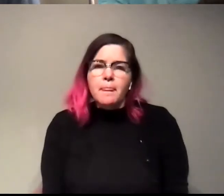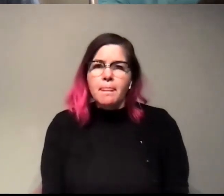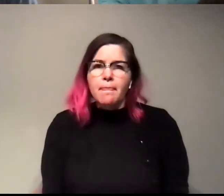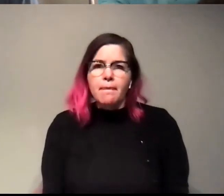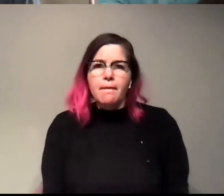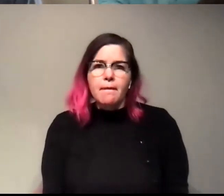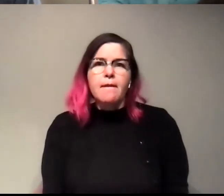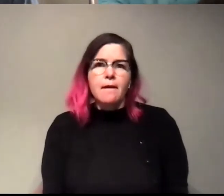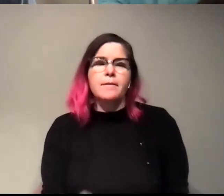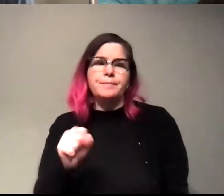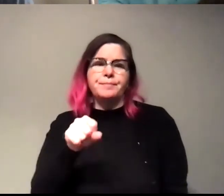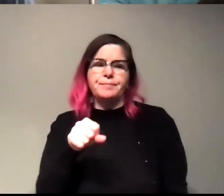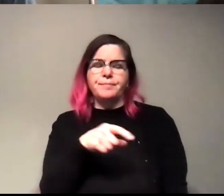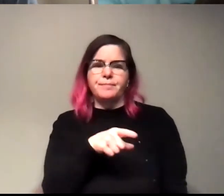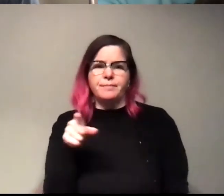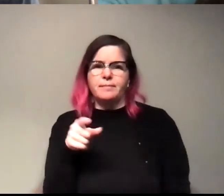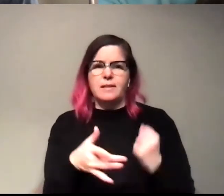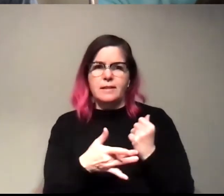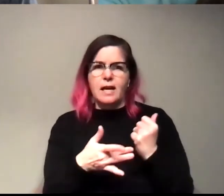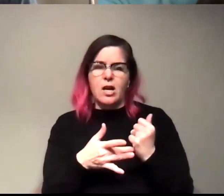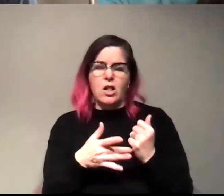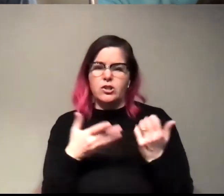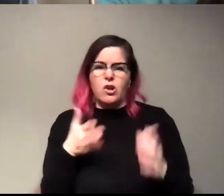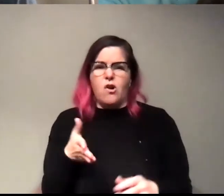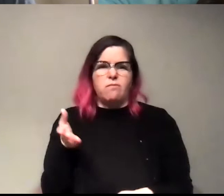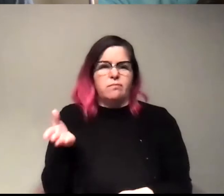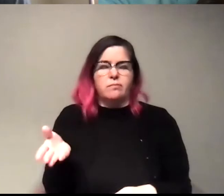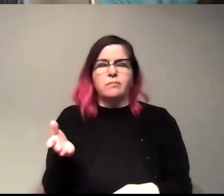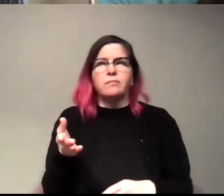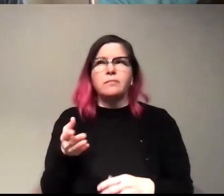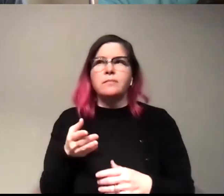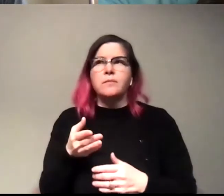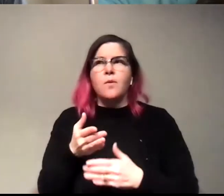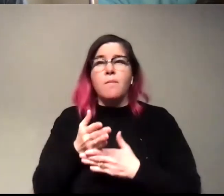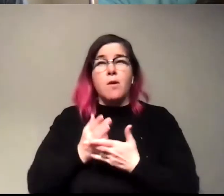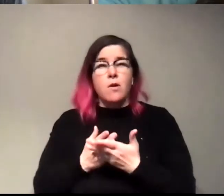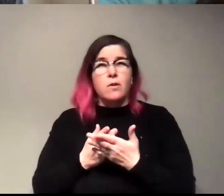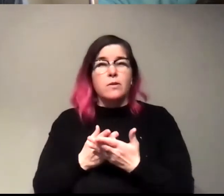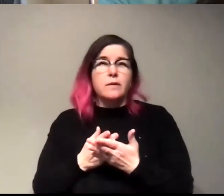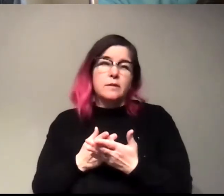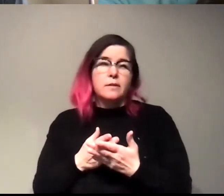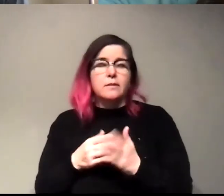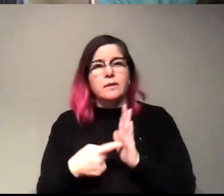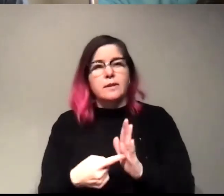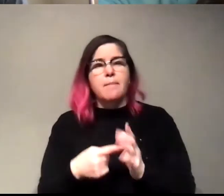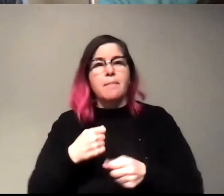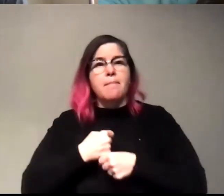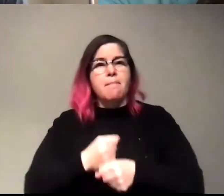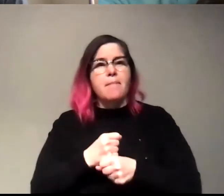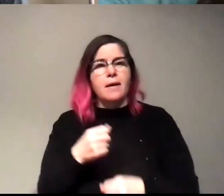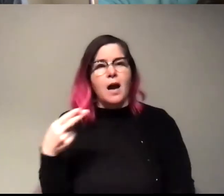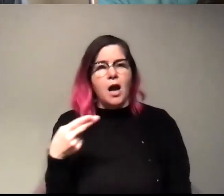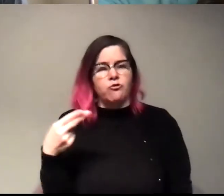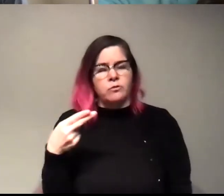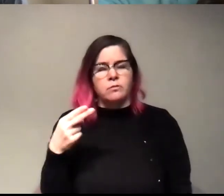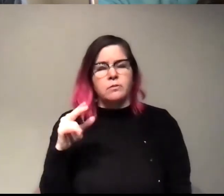yeah, so these technologies, they, they do exist. Um, so part of the, part of it is, um, you know, for example, making hydrogen, uh,